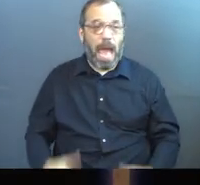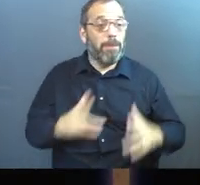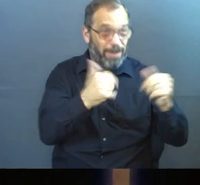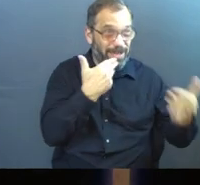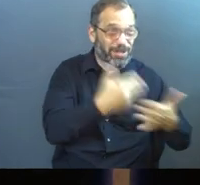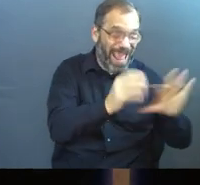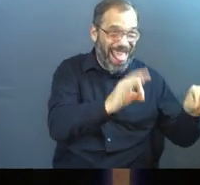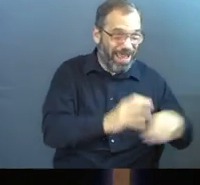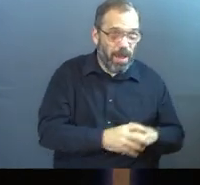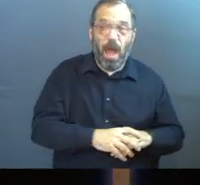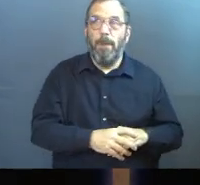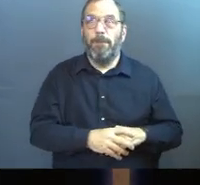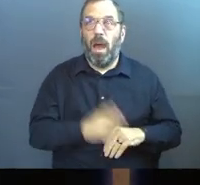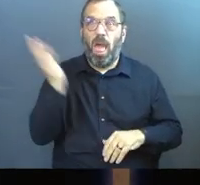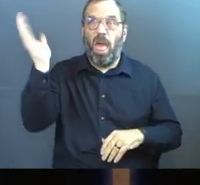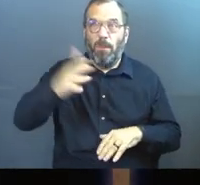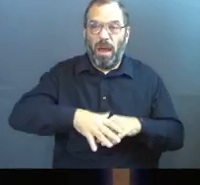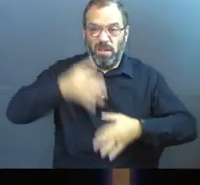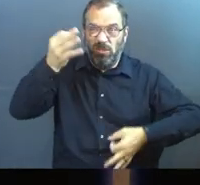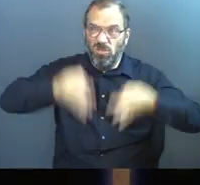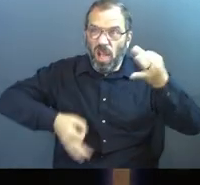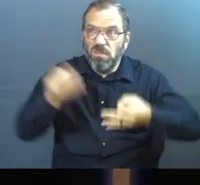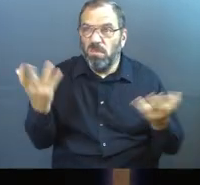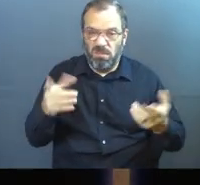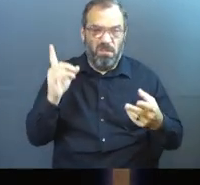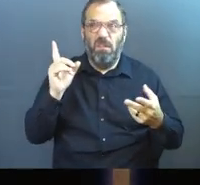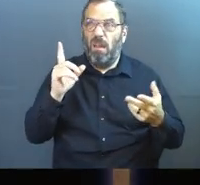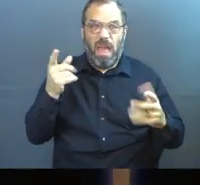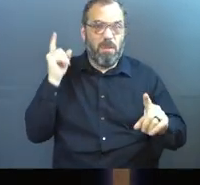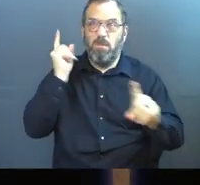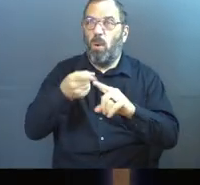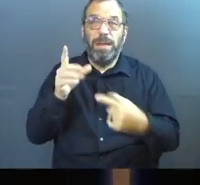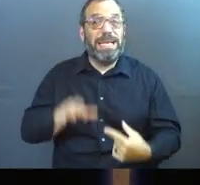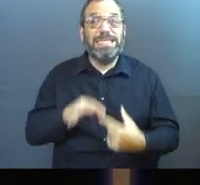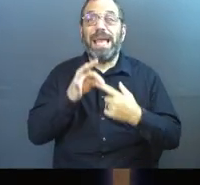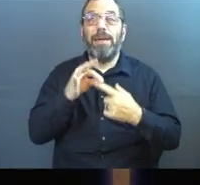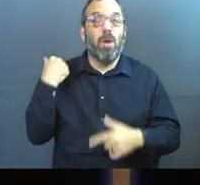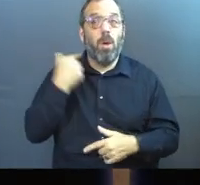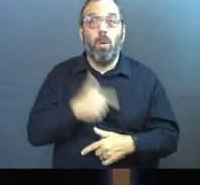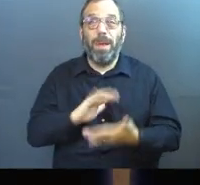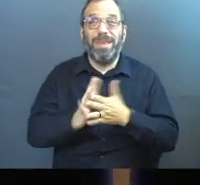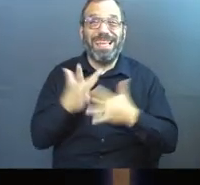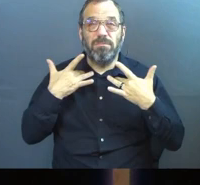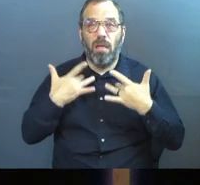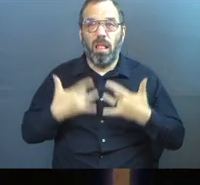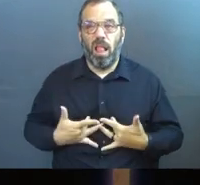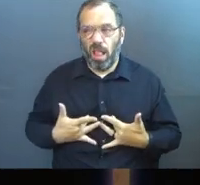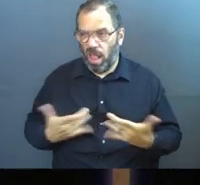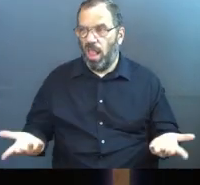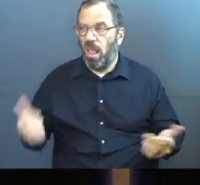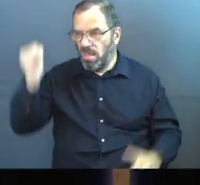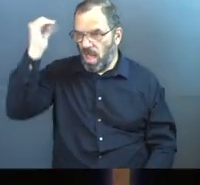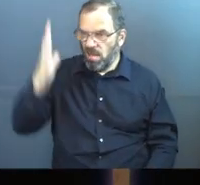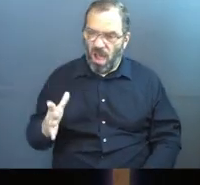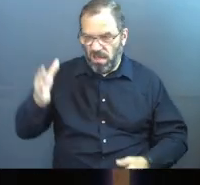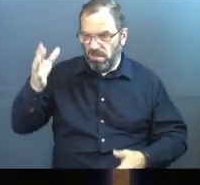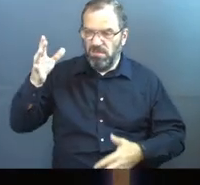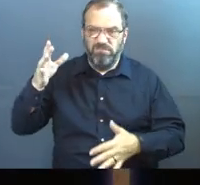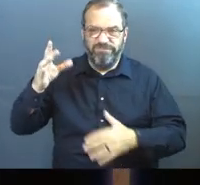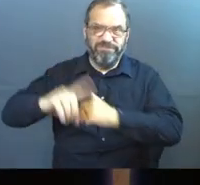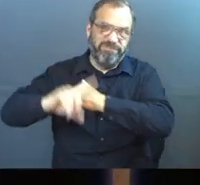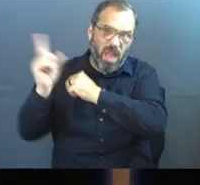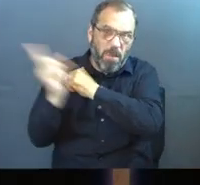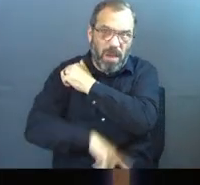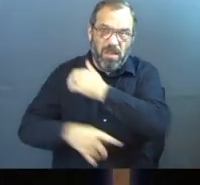baking was great, but we talked a whole lot about judgment. And what's the point, except that we all get depressed about the fact that God has to bring